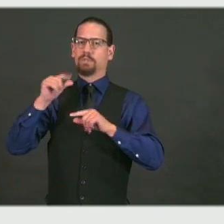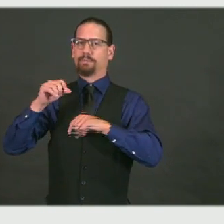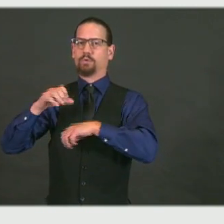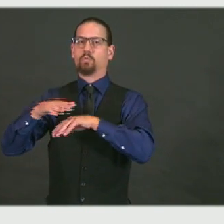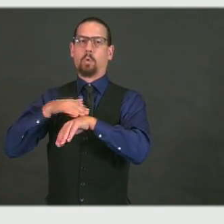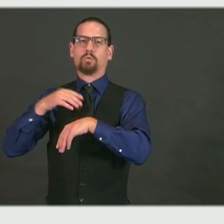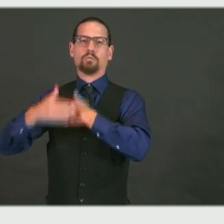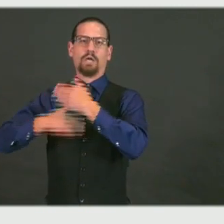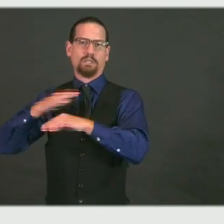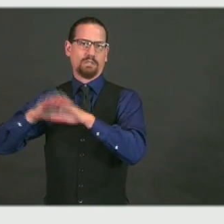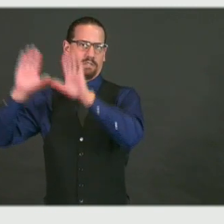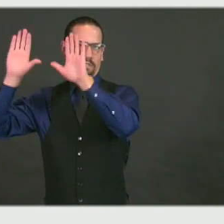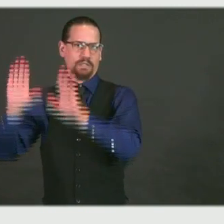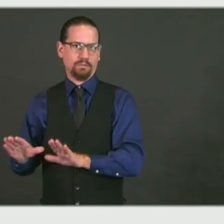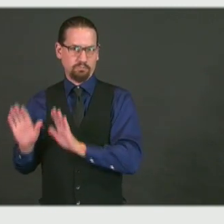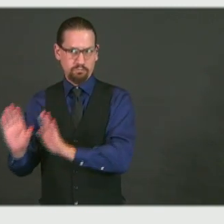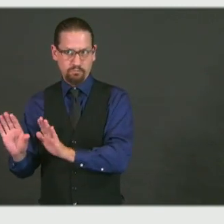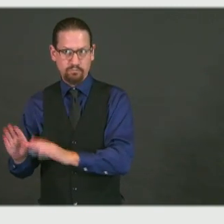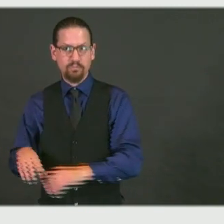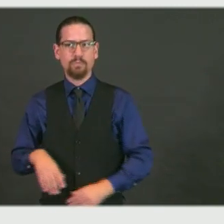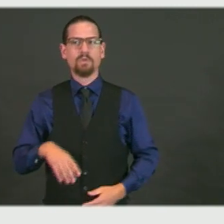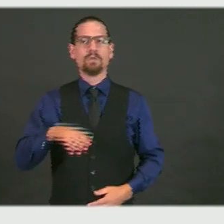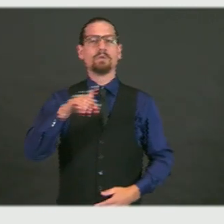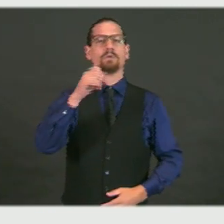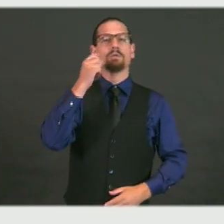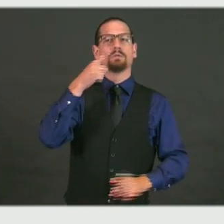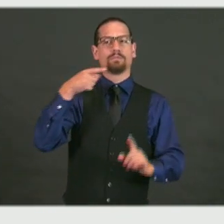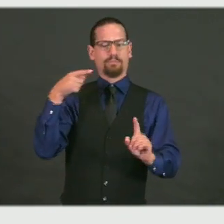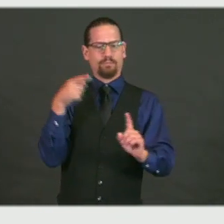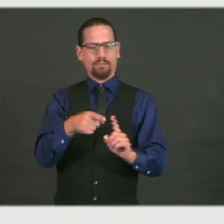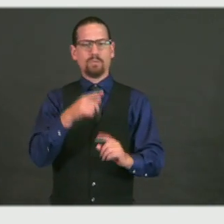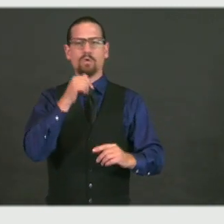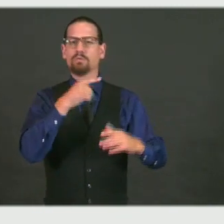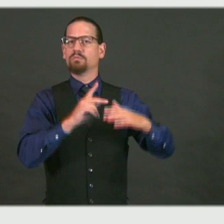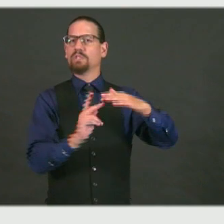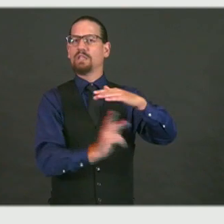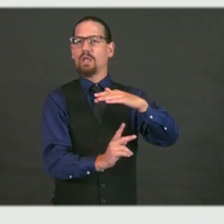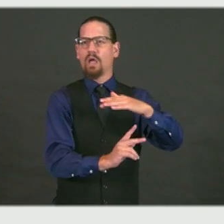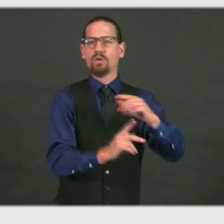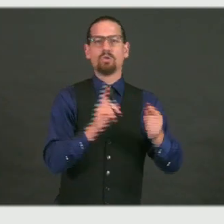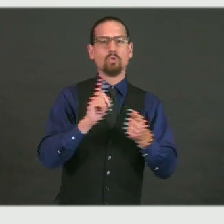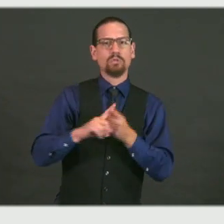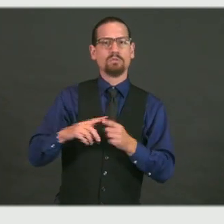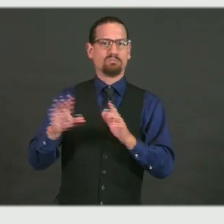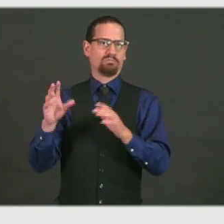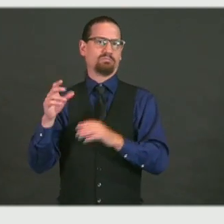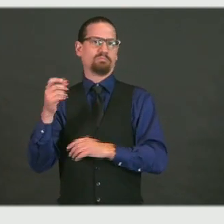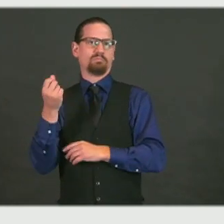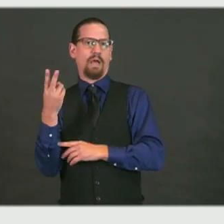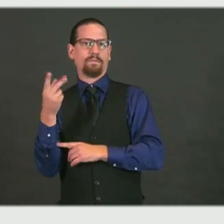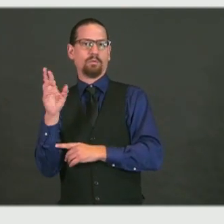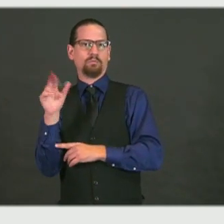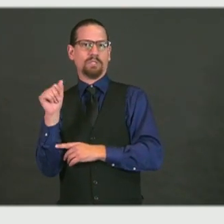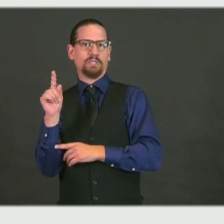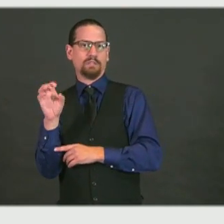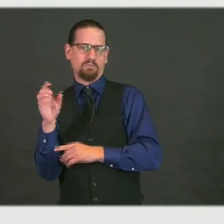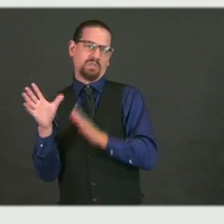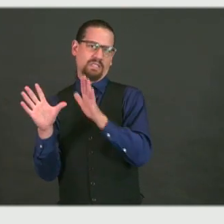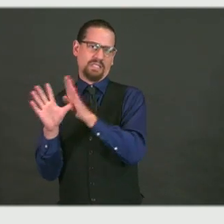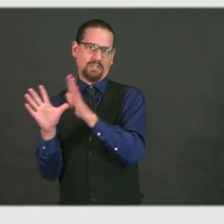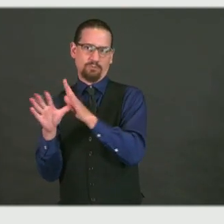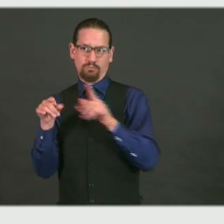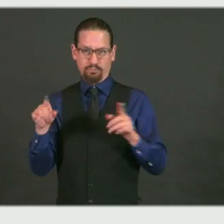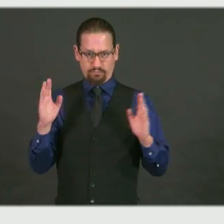who is in the K-12 system who needs a test or wants a test to go through that